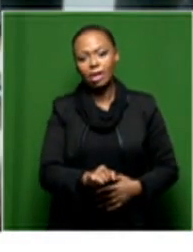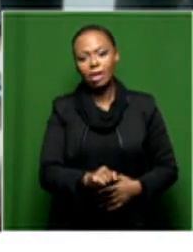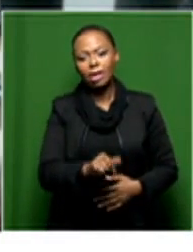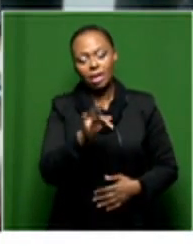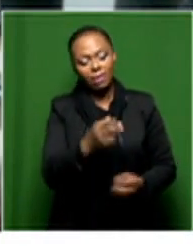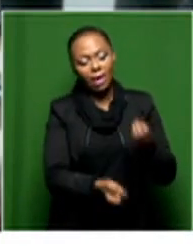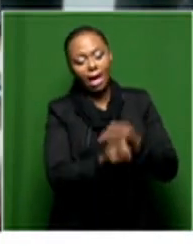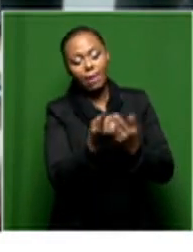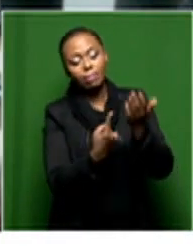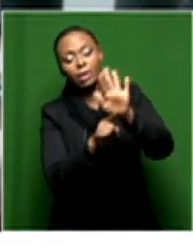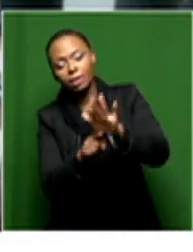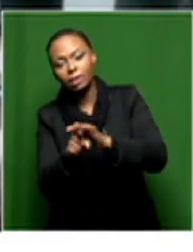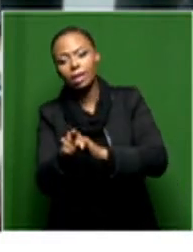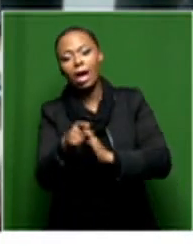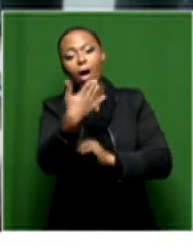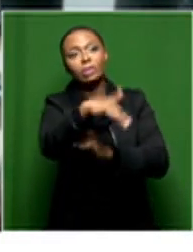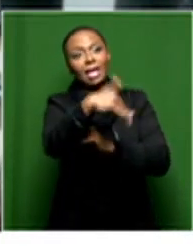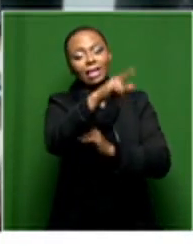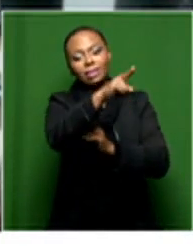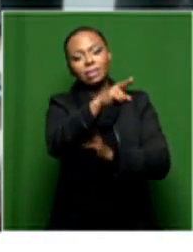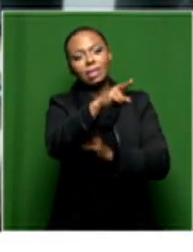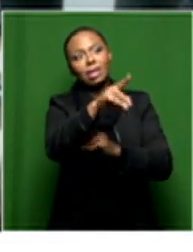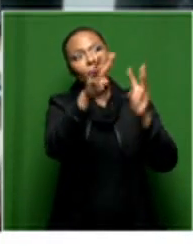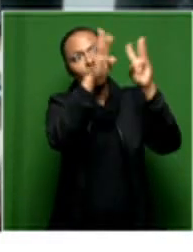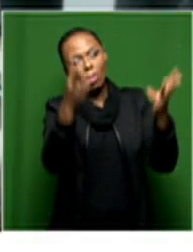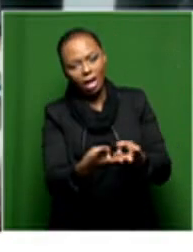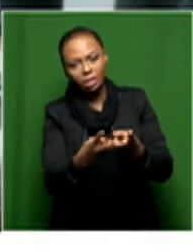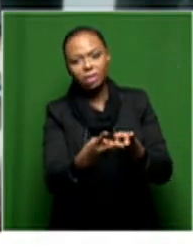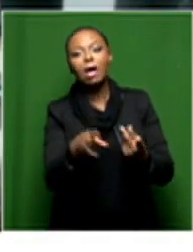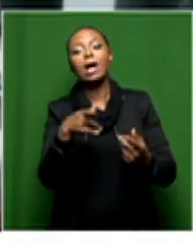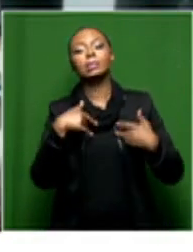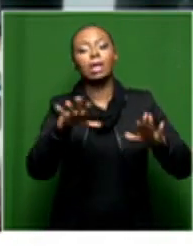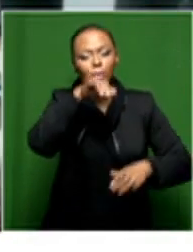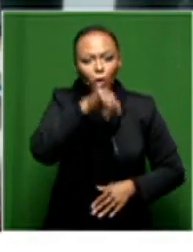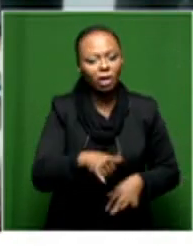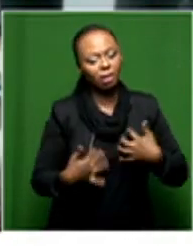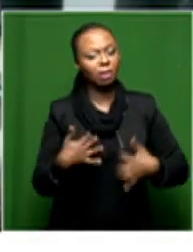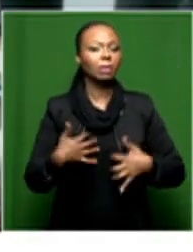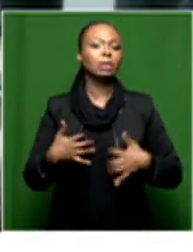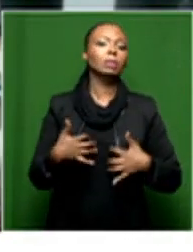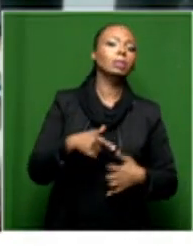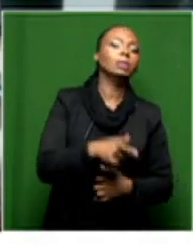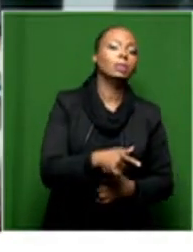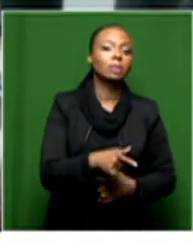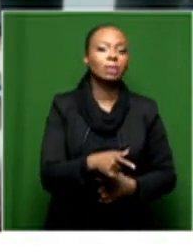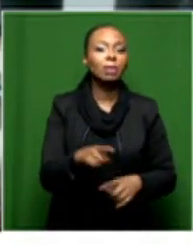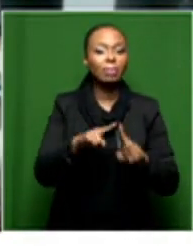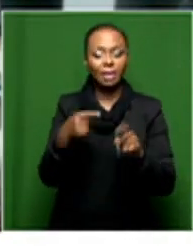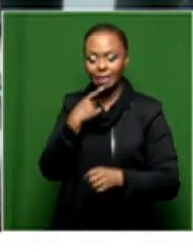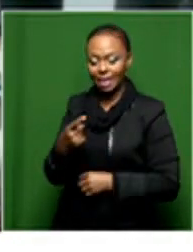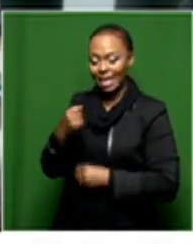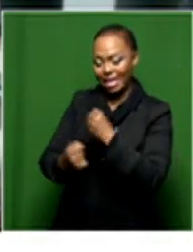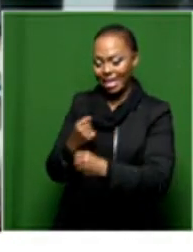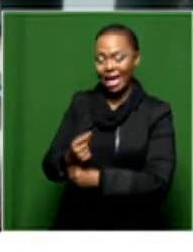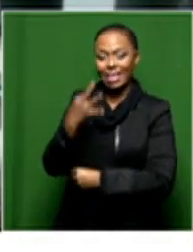abroad, right? But it's a thing, I guess, that we need to shake off. Like I said, that is the third year running